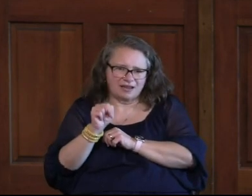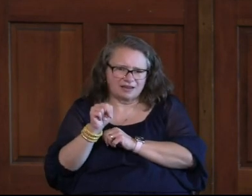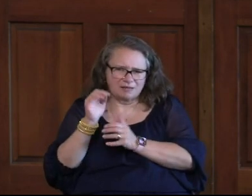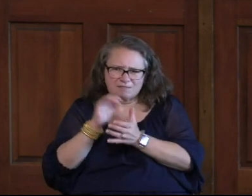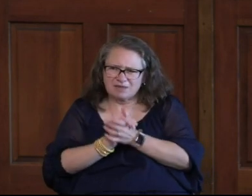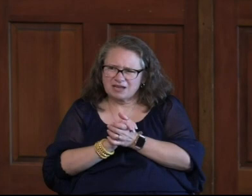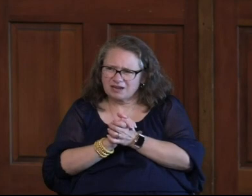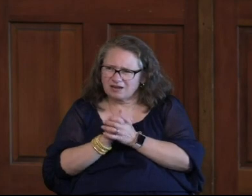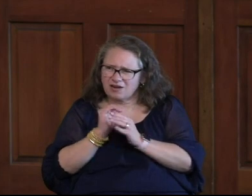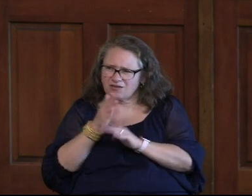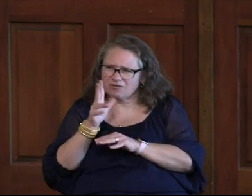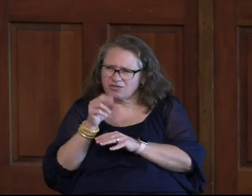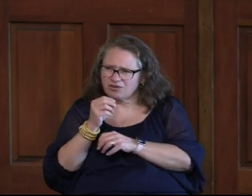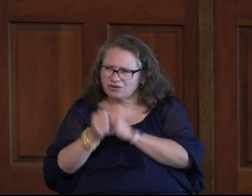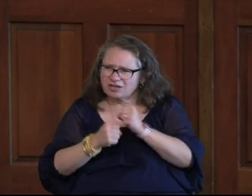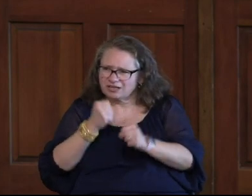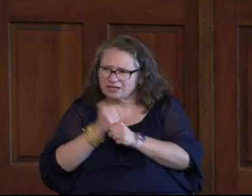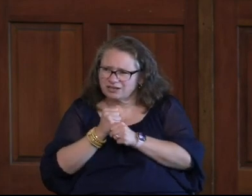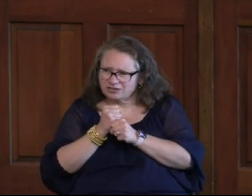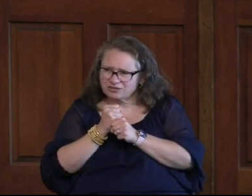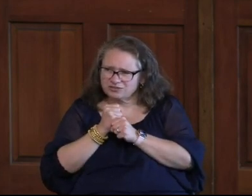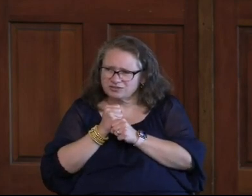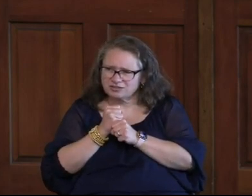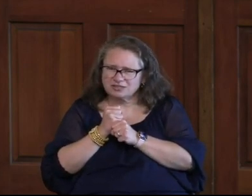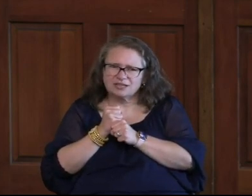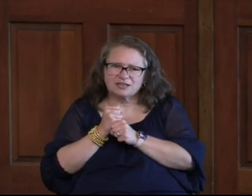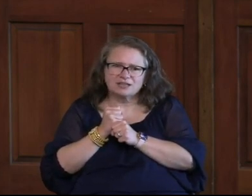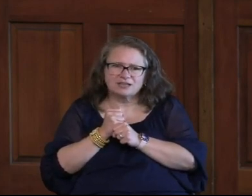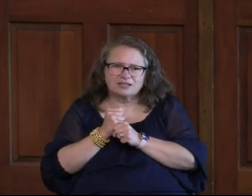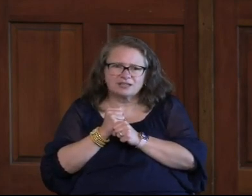think they've been married over 30 years. But, um,